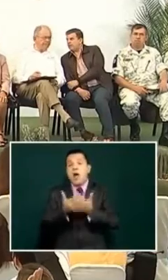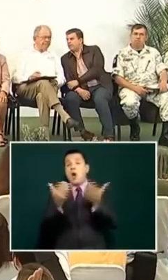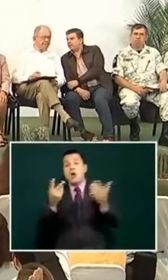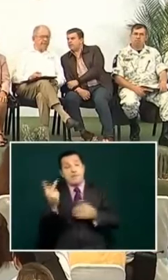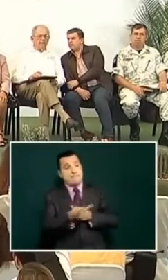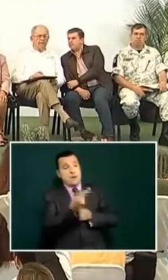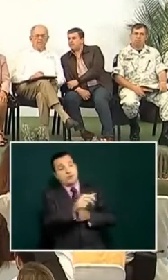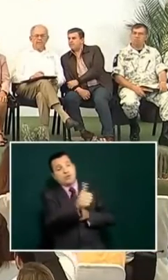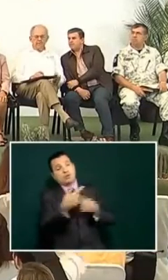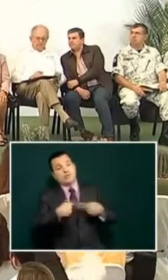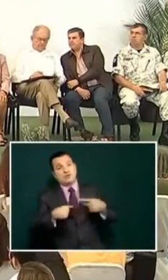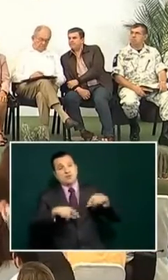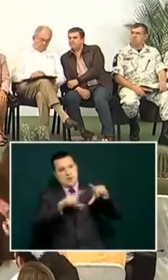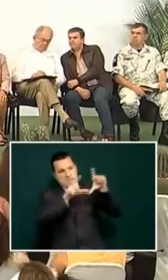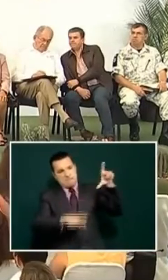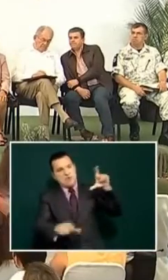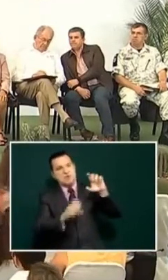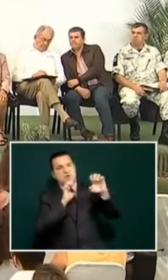national one